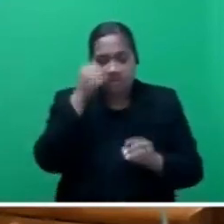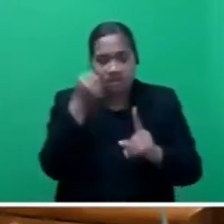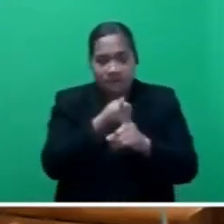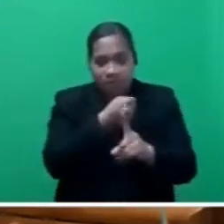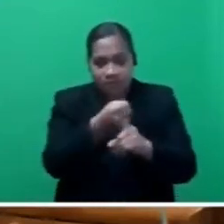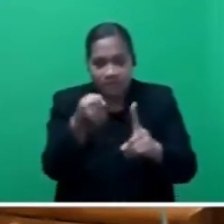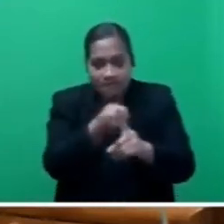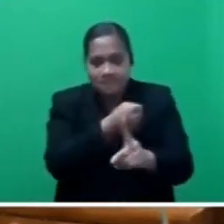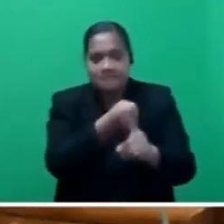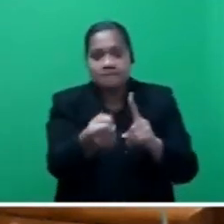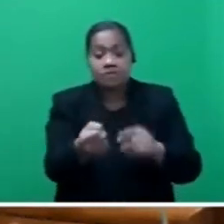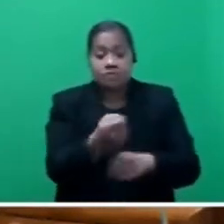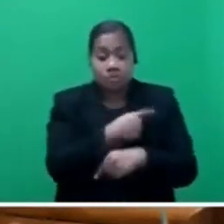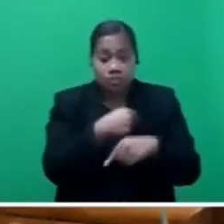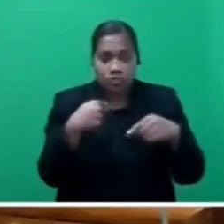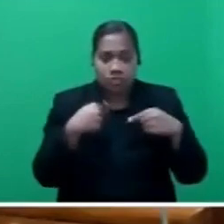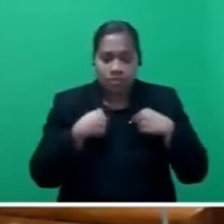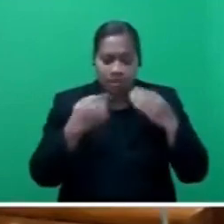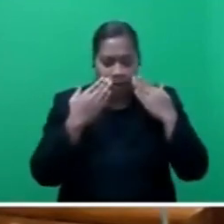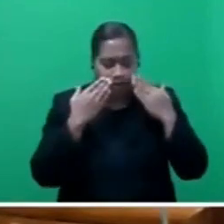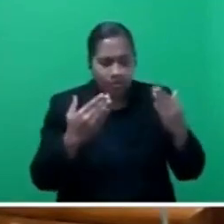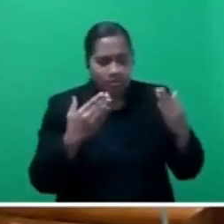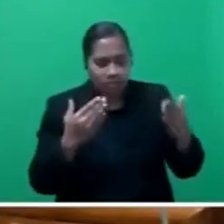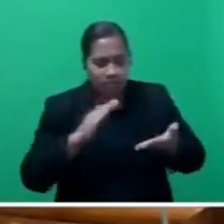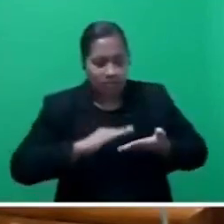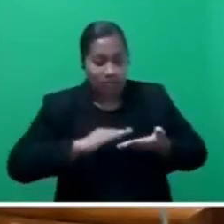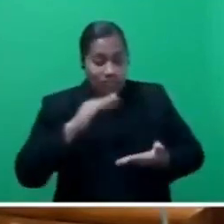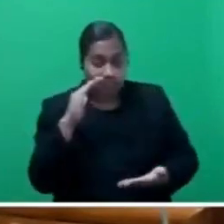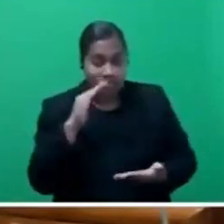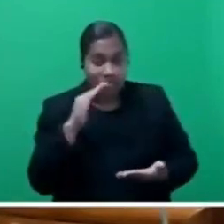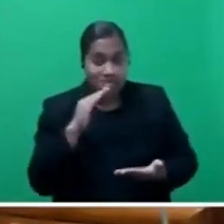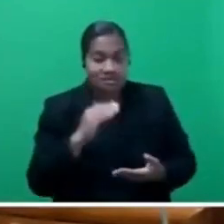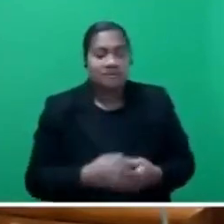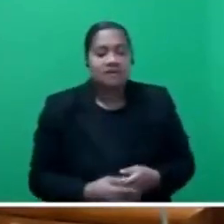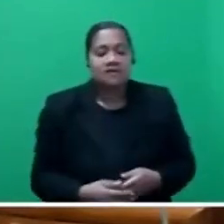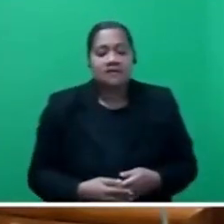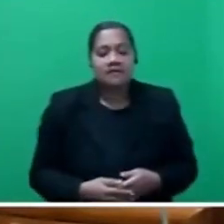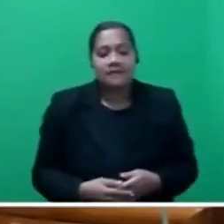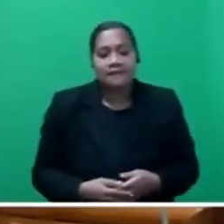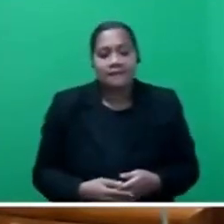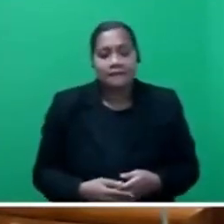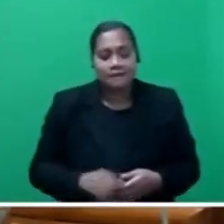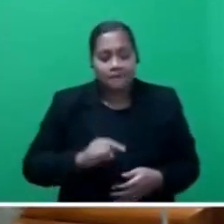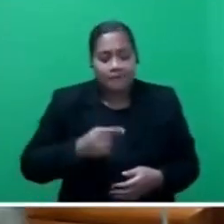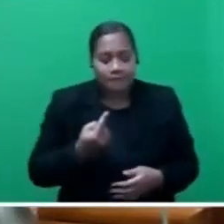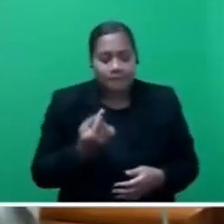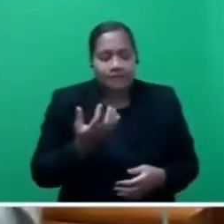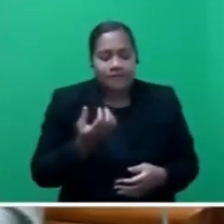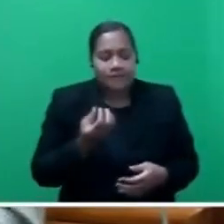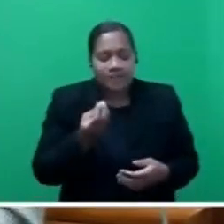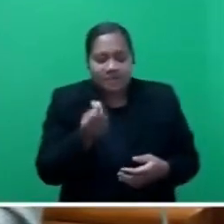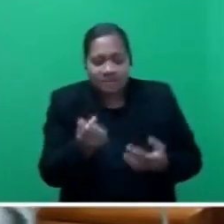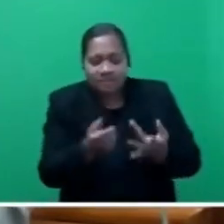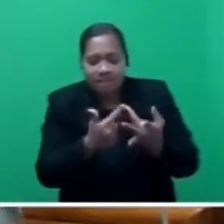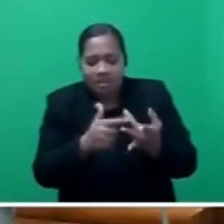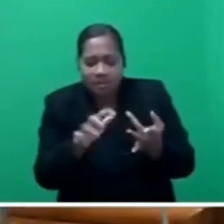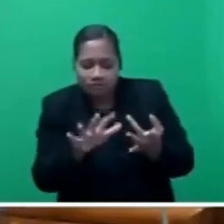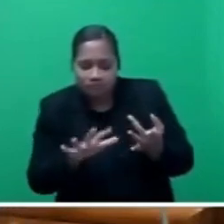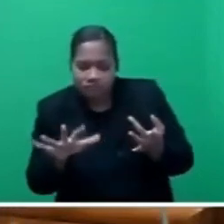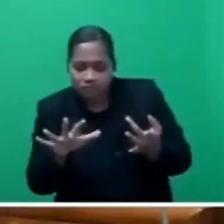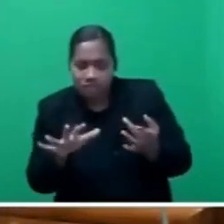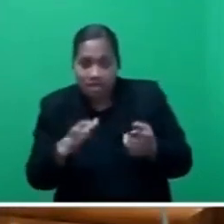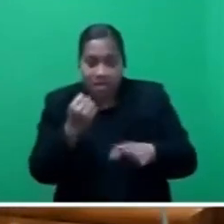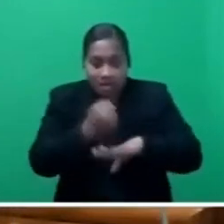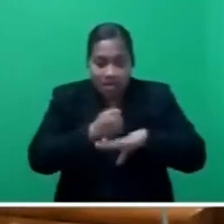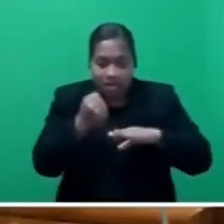Whilst we appreciate the generosity of the increase, Mr Speaker, there remains areas which government needs to focus on to be able